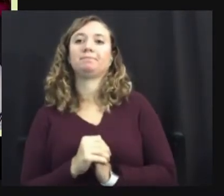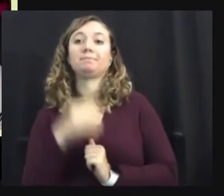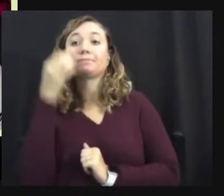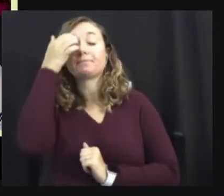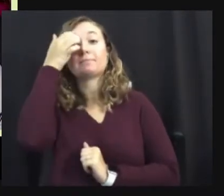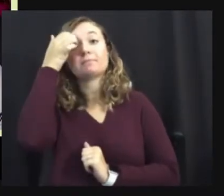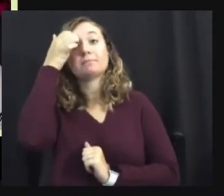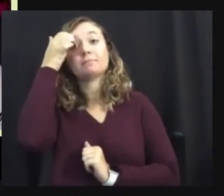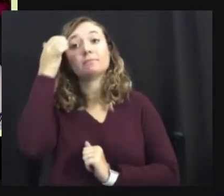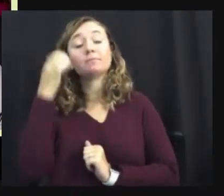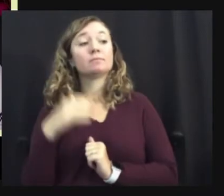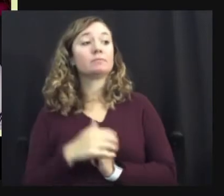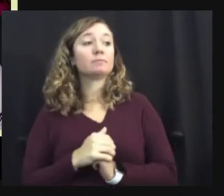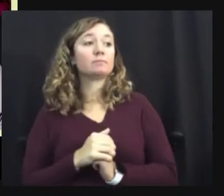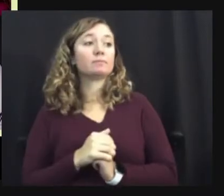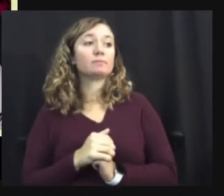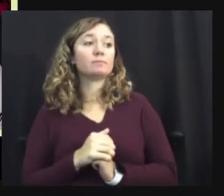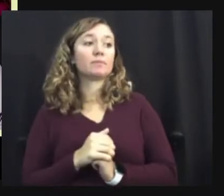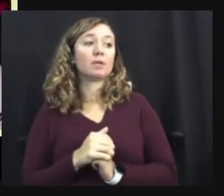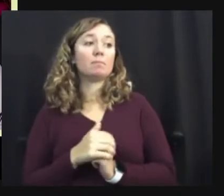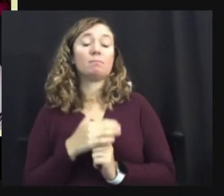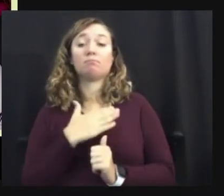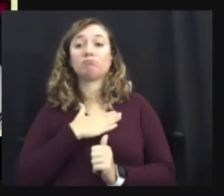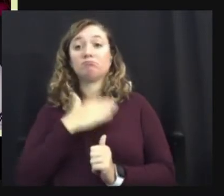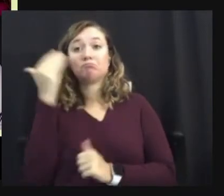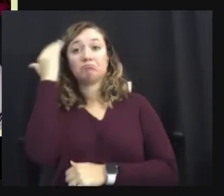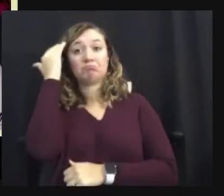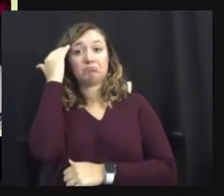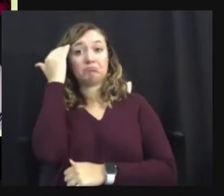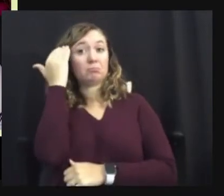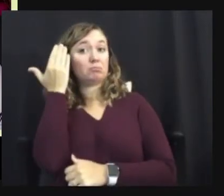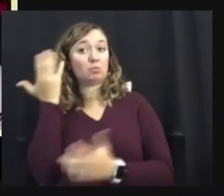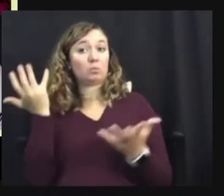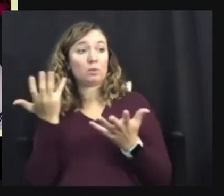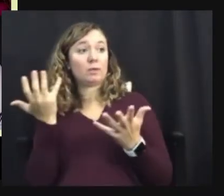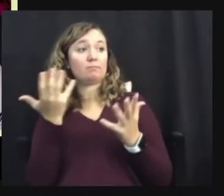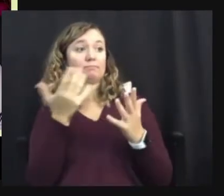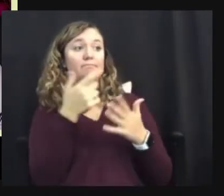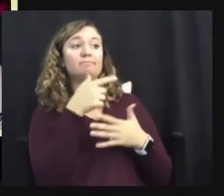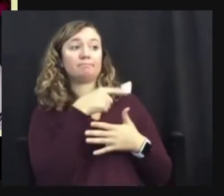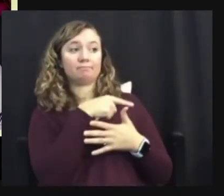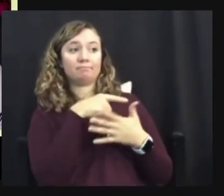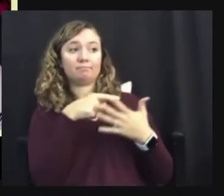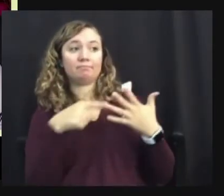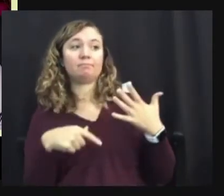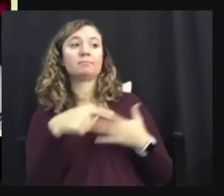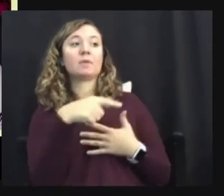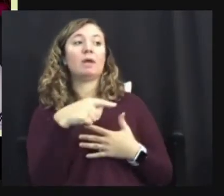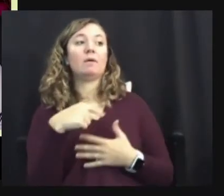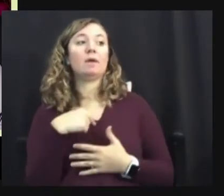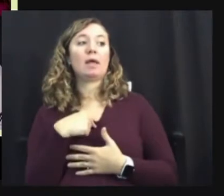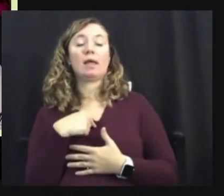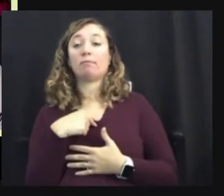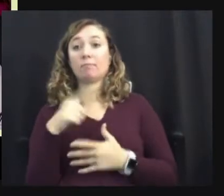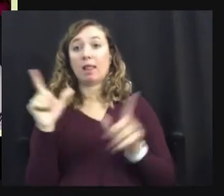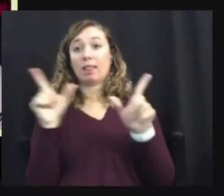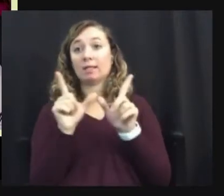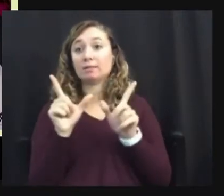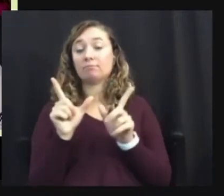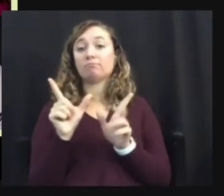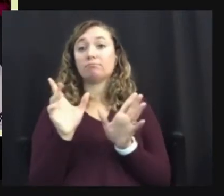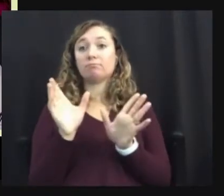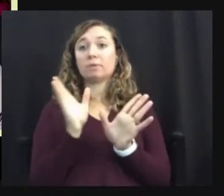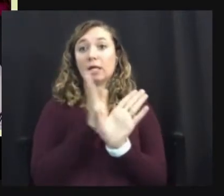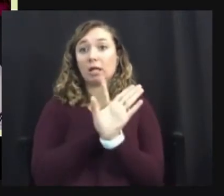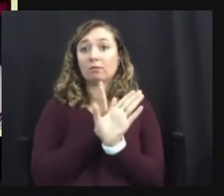of knowledge, um, that I bring to you today, I am a licensed clinical psychologist. I work in private practice. I